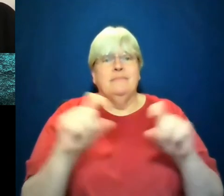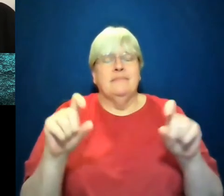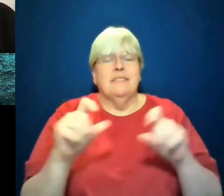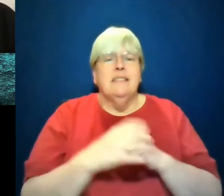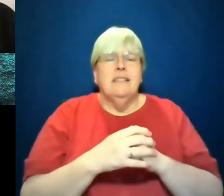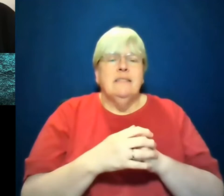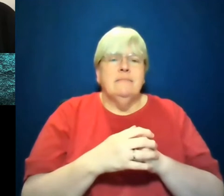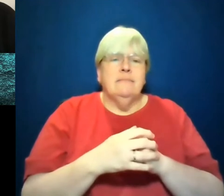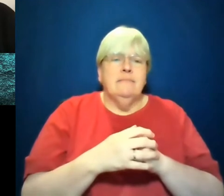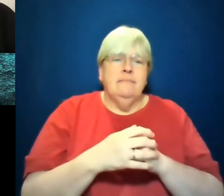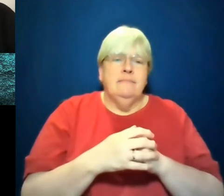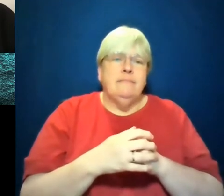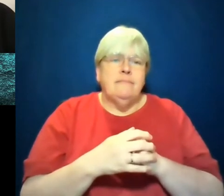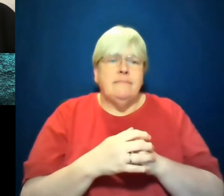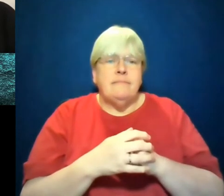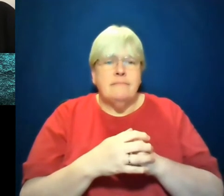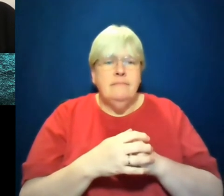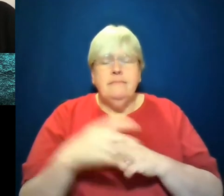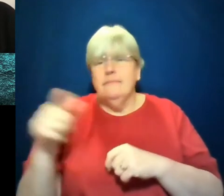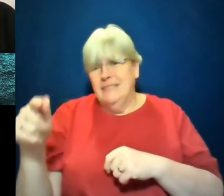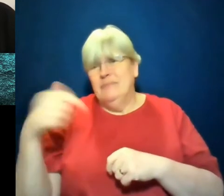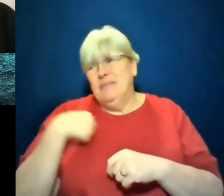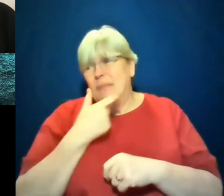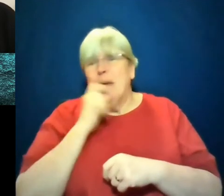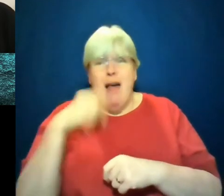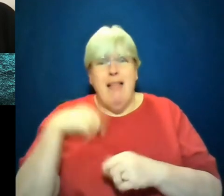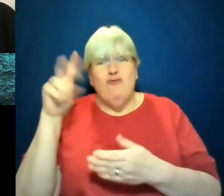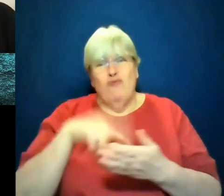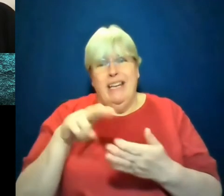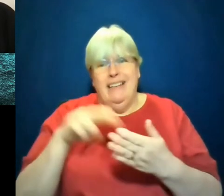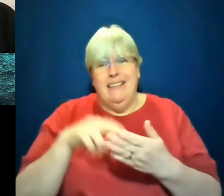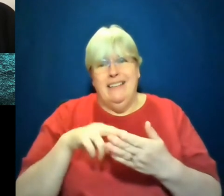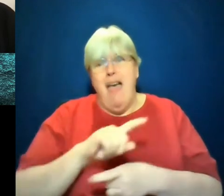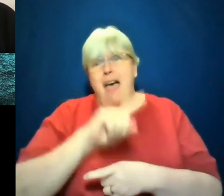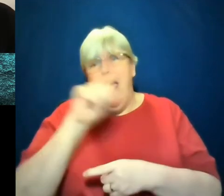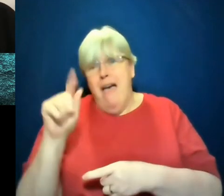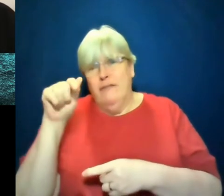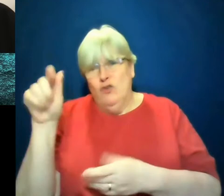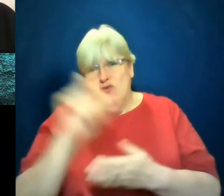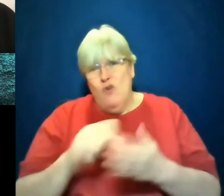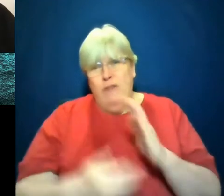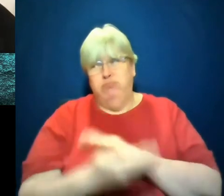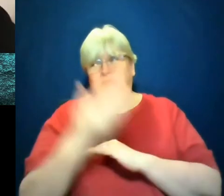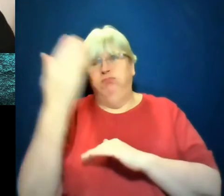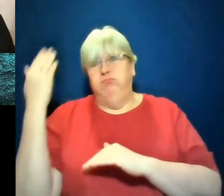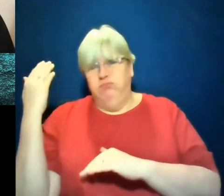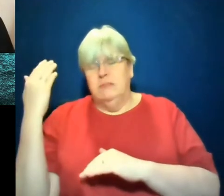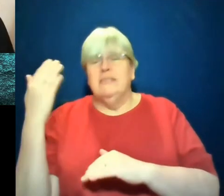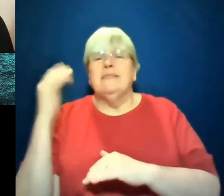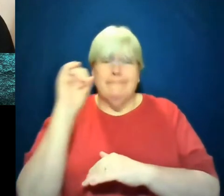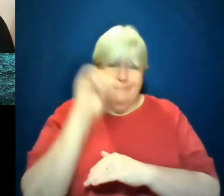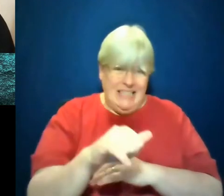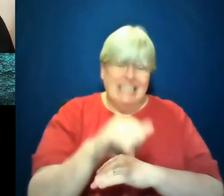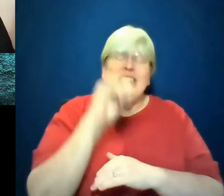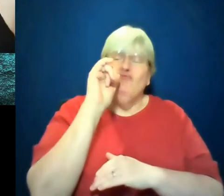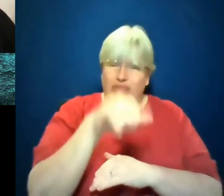Although I suppose people, when people read it, they read it more recently than you wrote it. That is correct. That is correct.